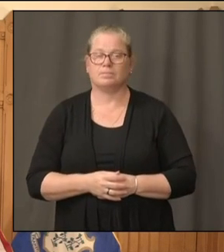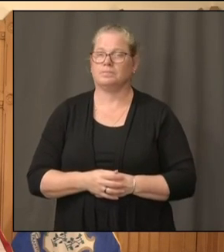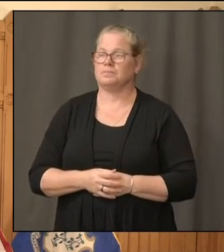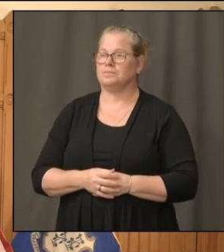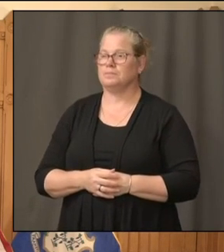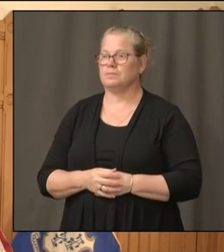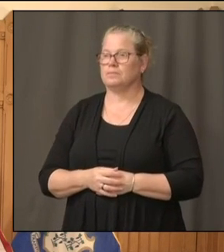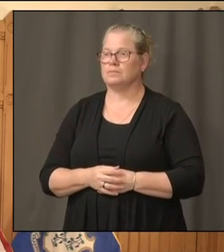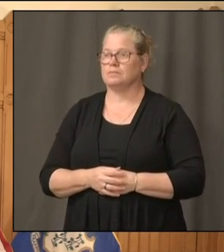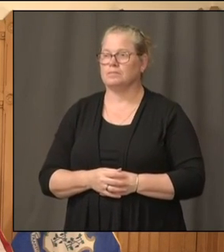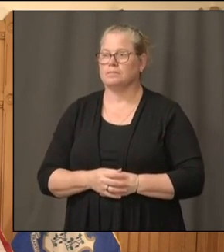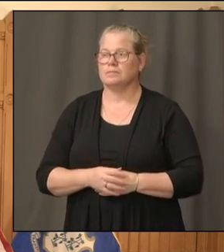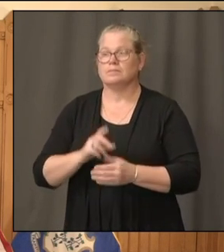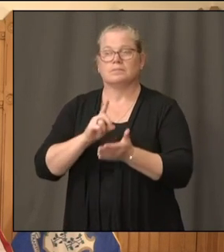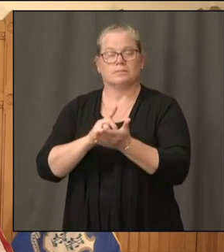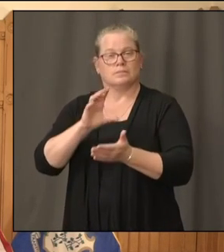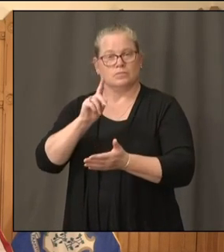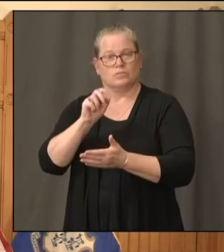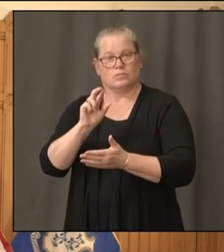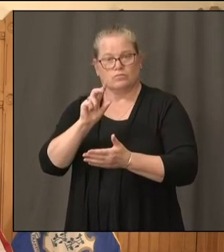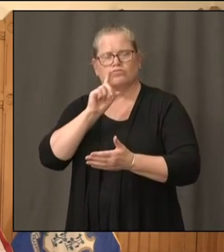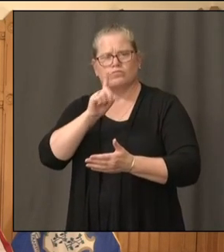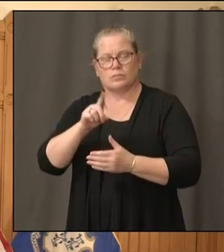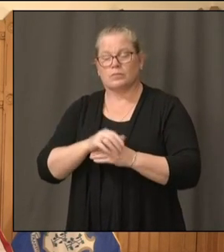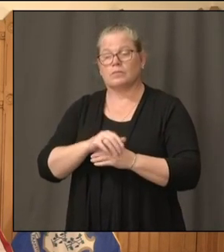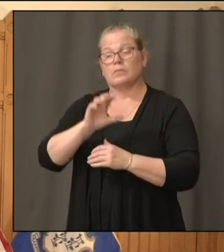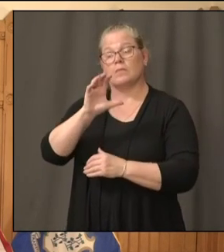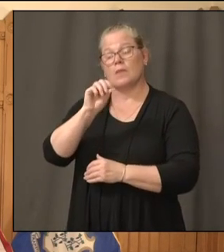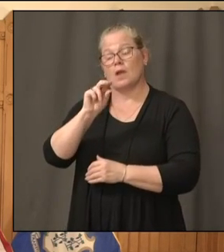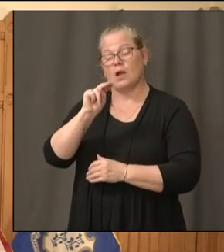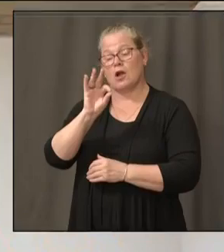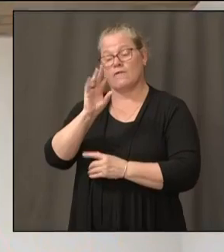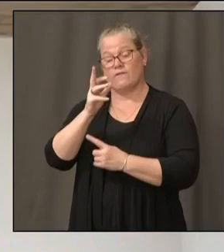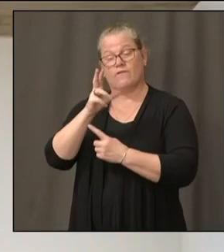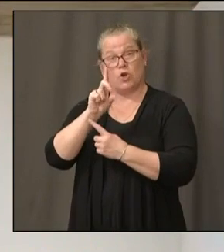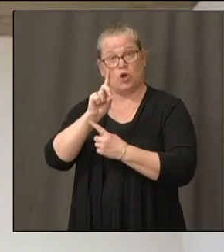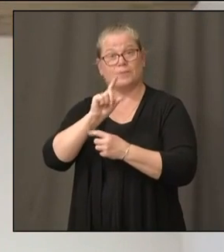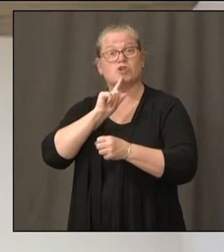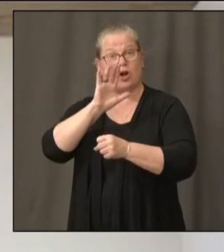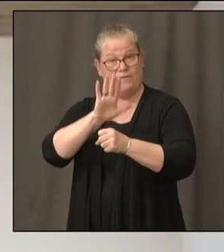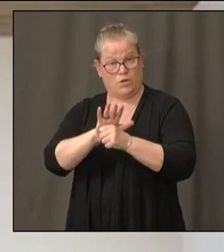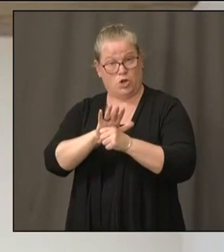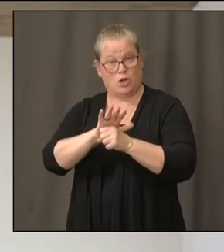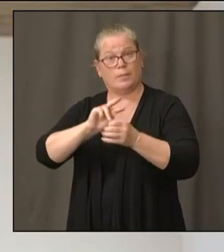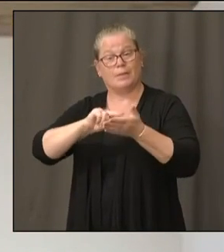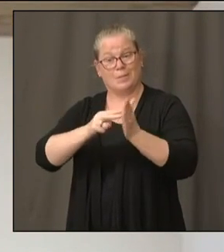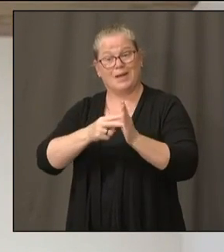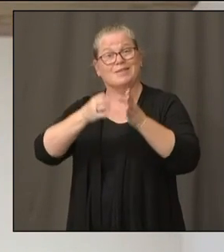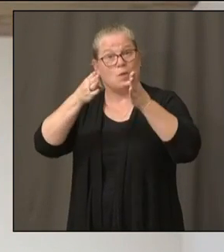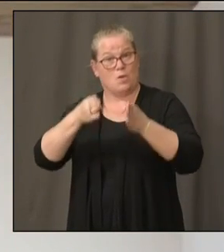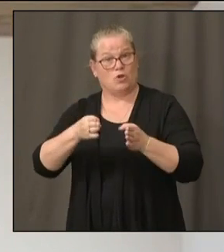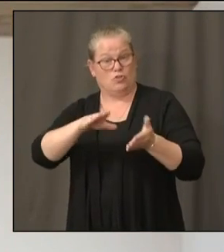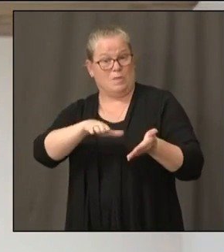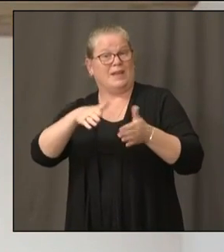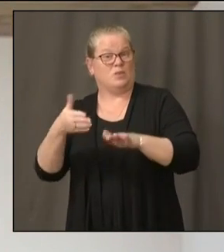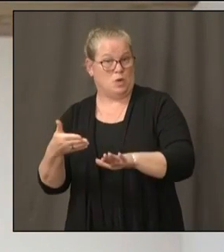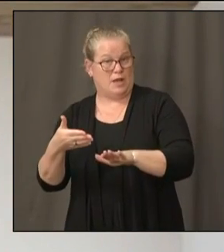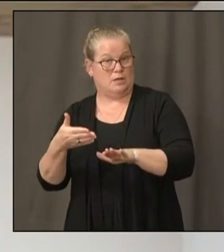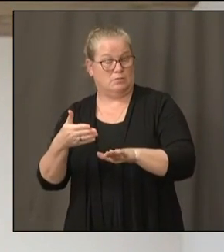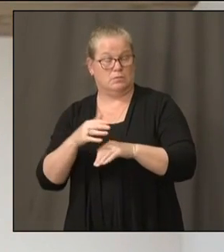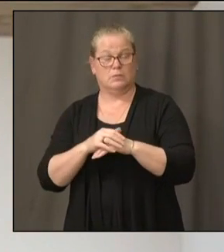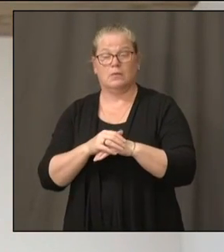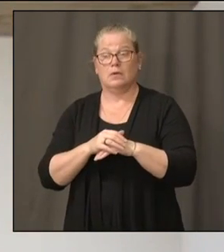A confirmed death is somebody who passed away and who had, around the time of death, had a